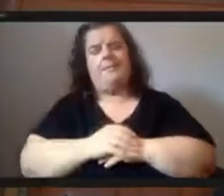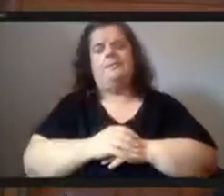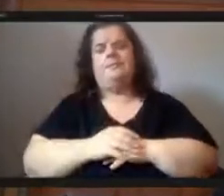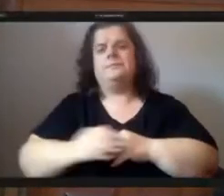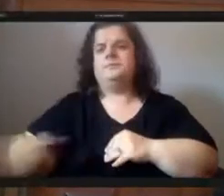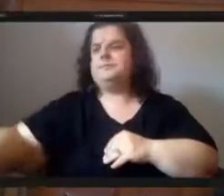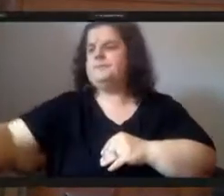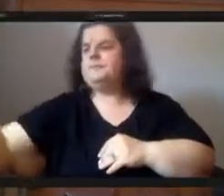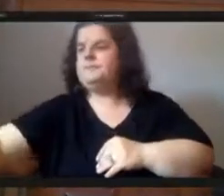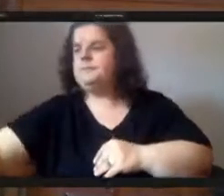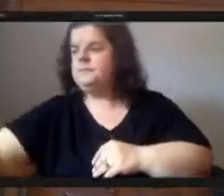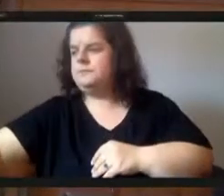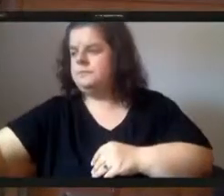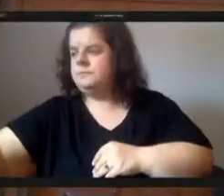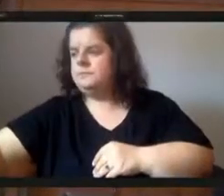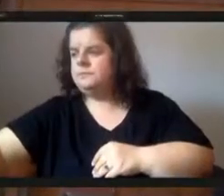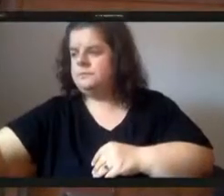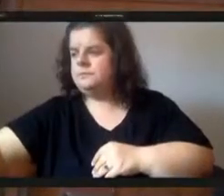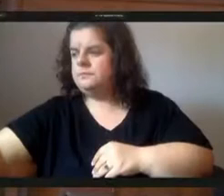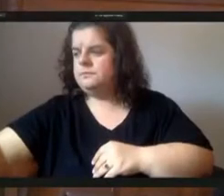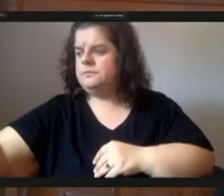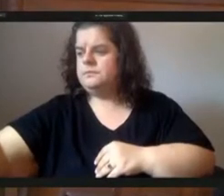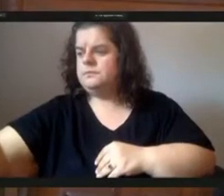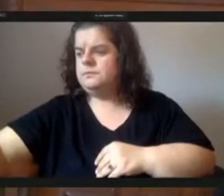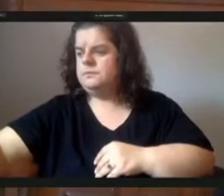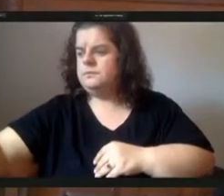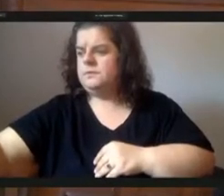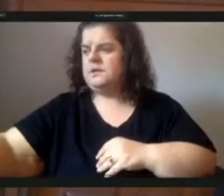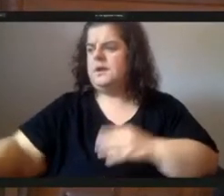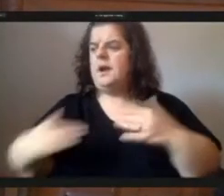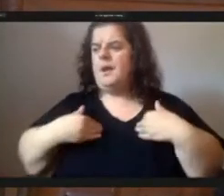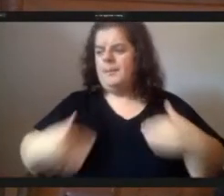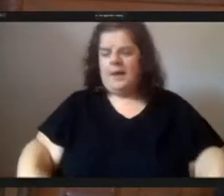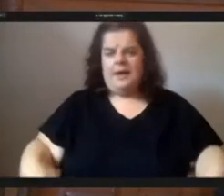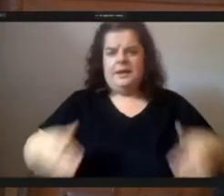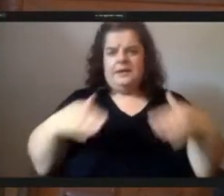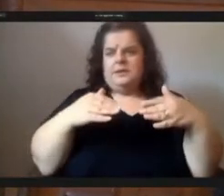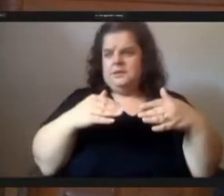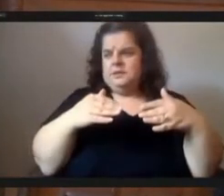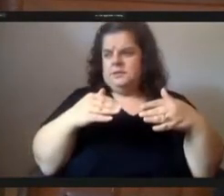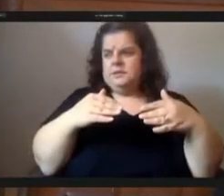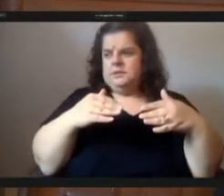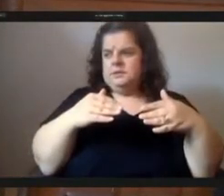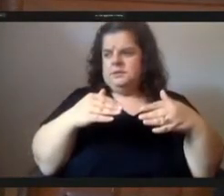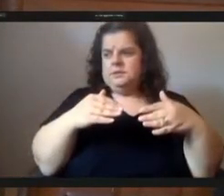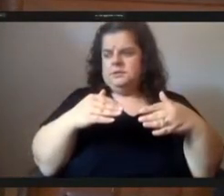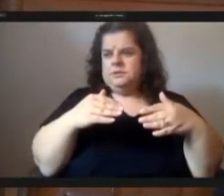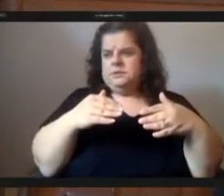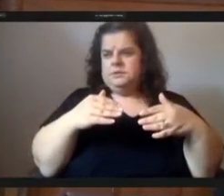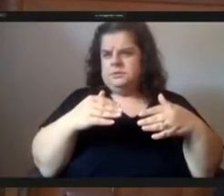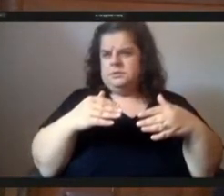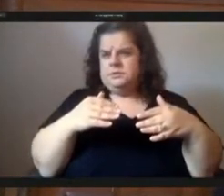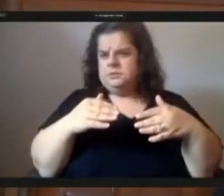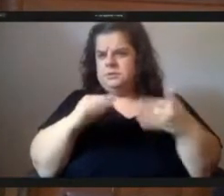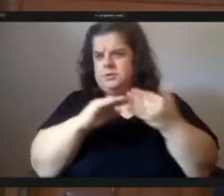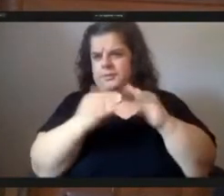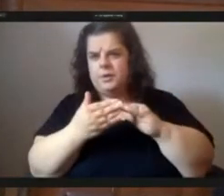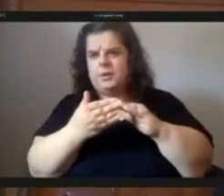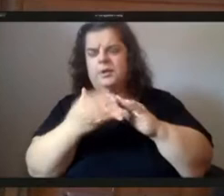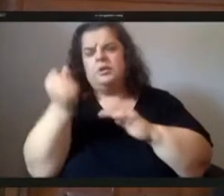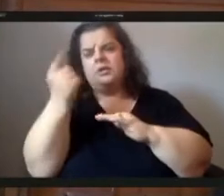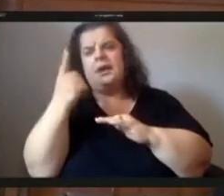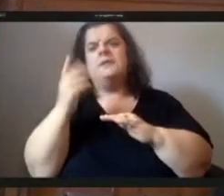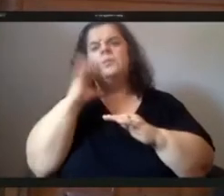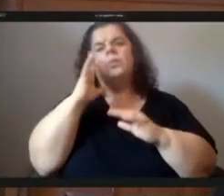in body was a food community member representation would review applications and make awards with